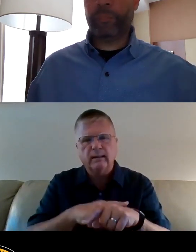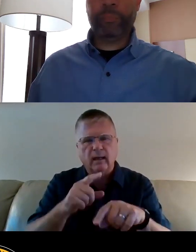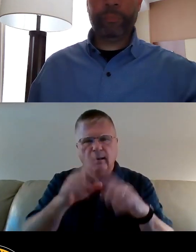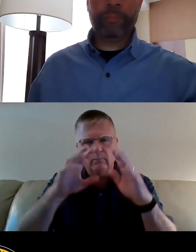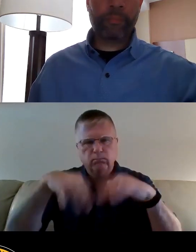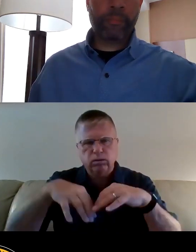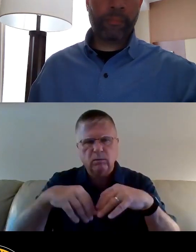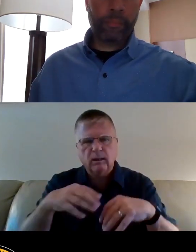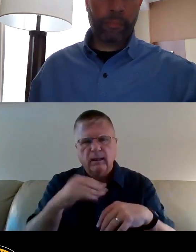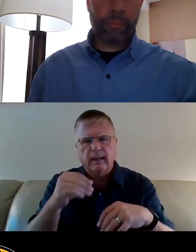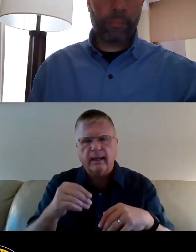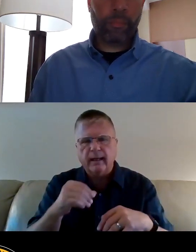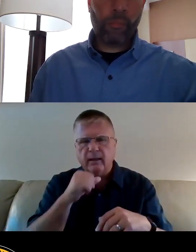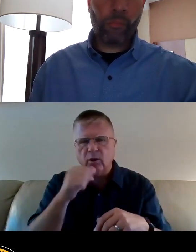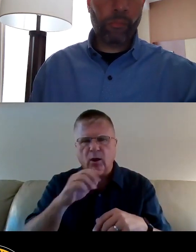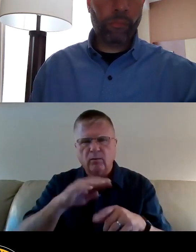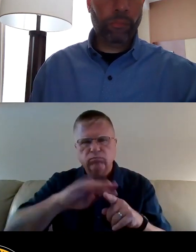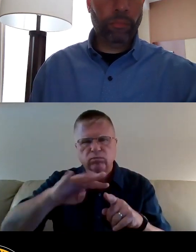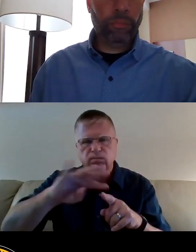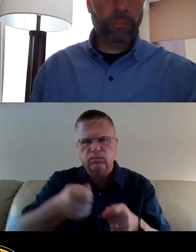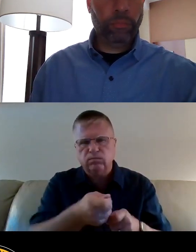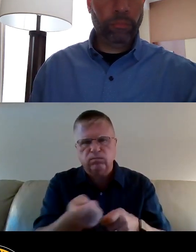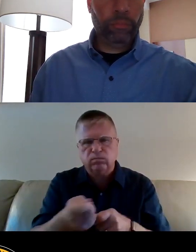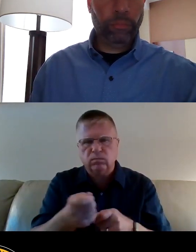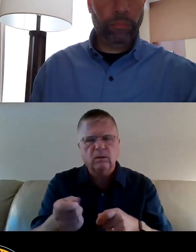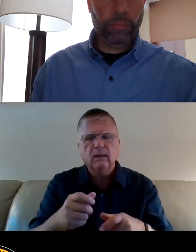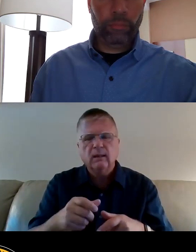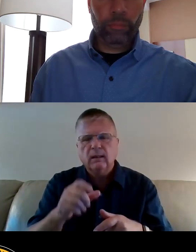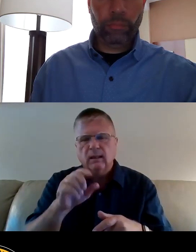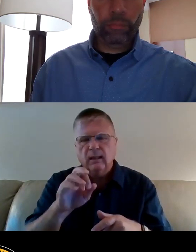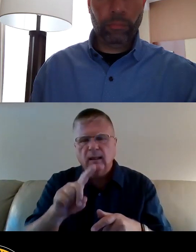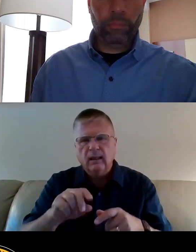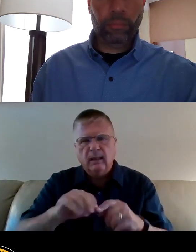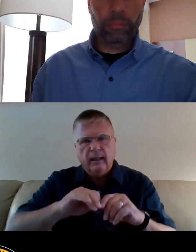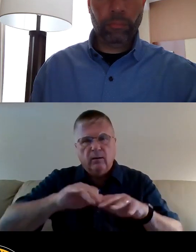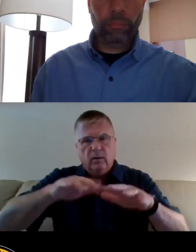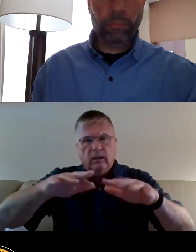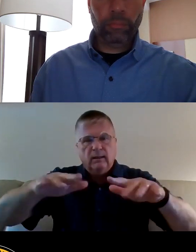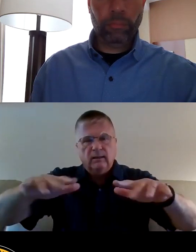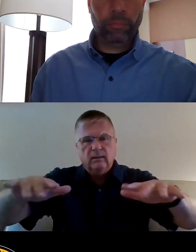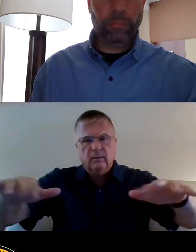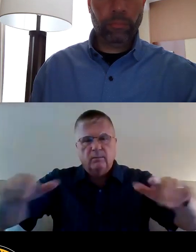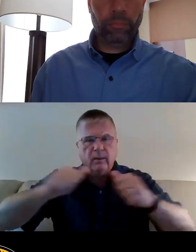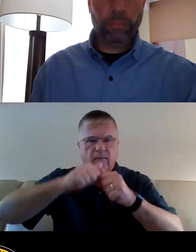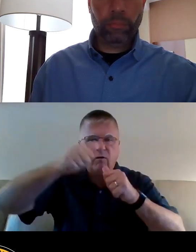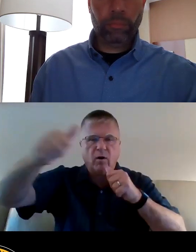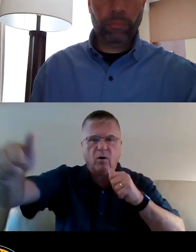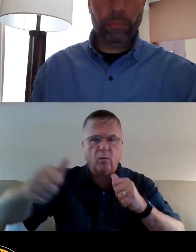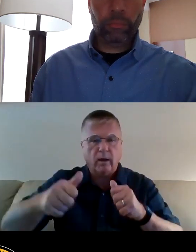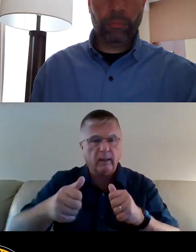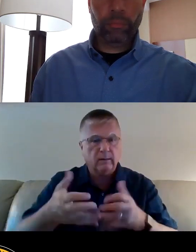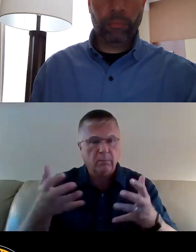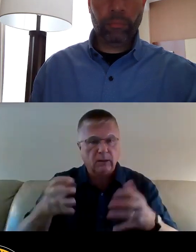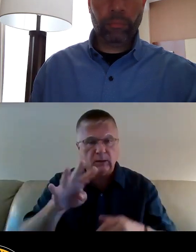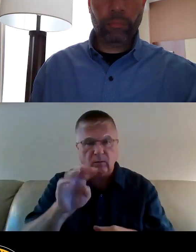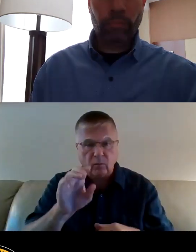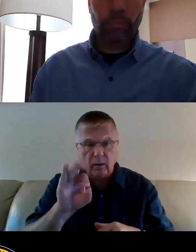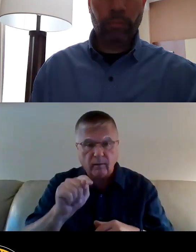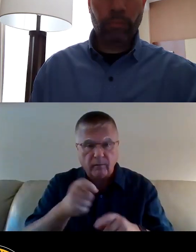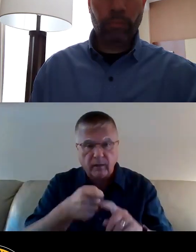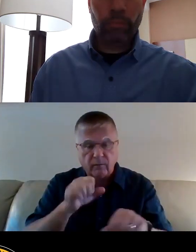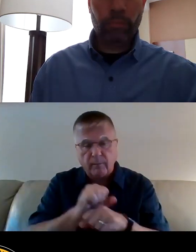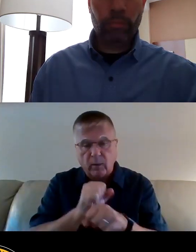not used, lead dust plumes can spread hazards as far as 400 feet away from the worksite. Also, historically, debris from housing